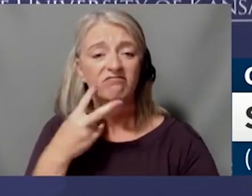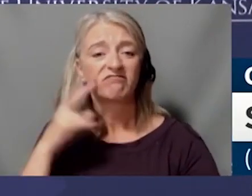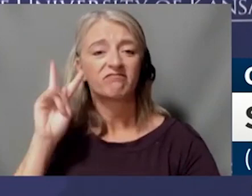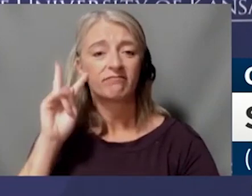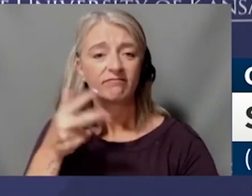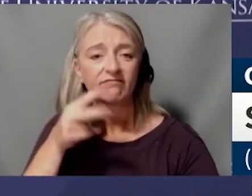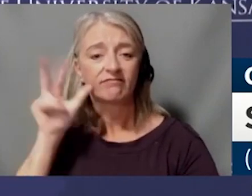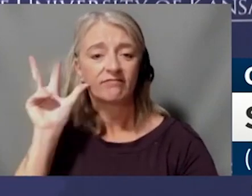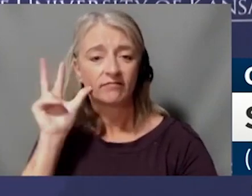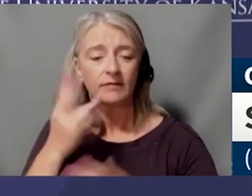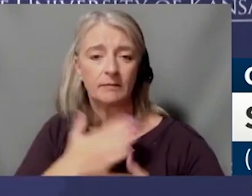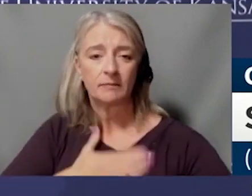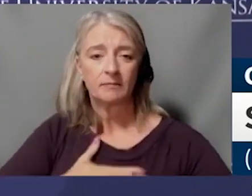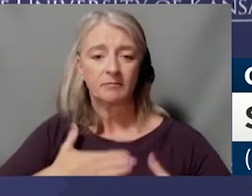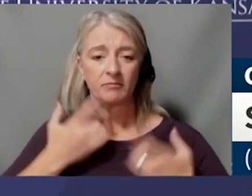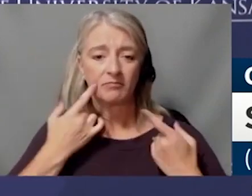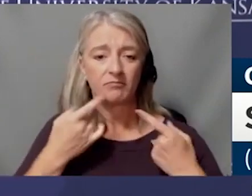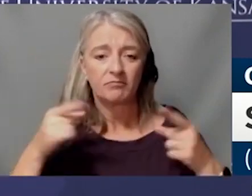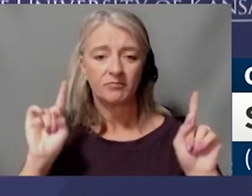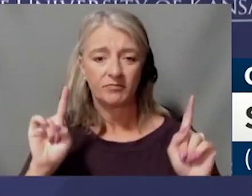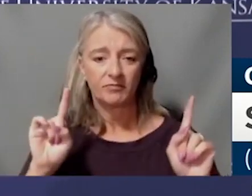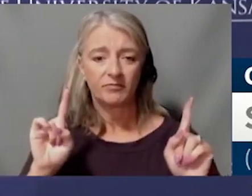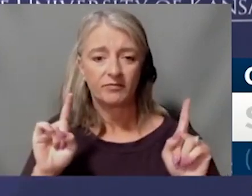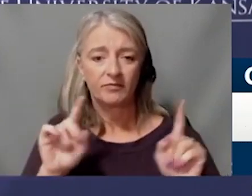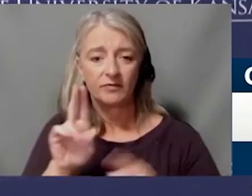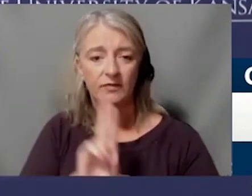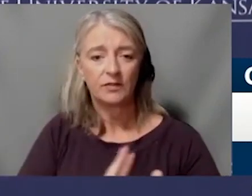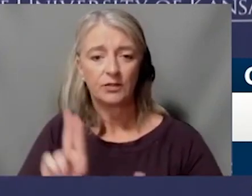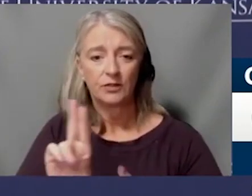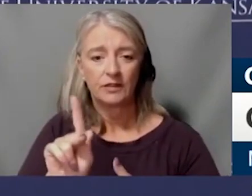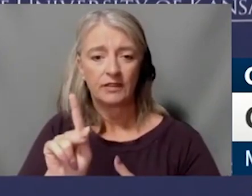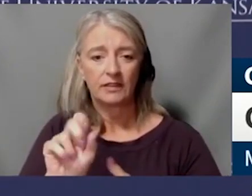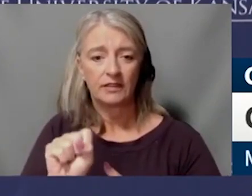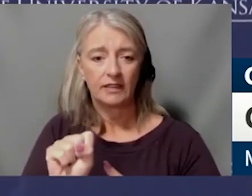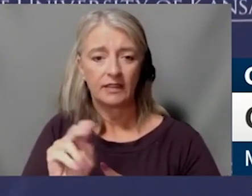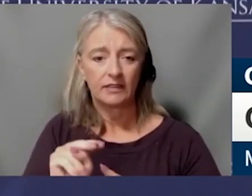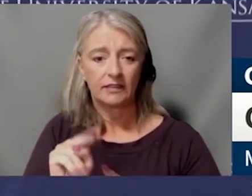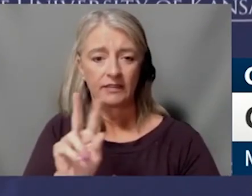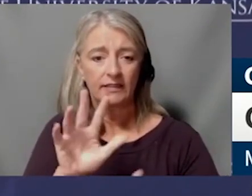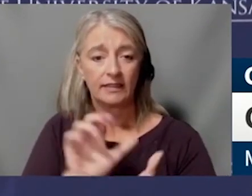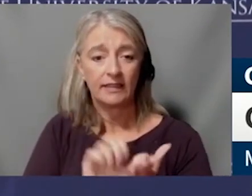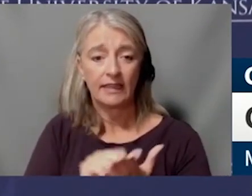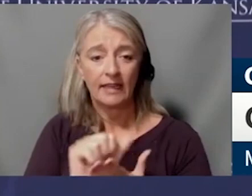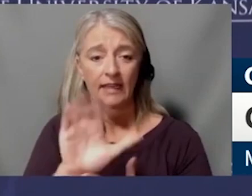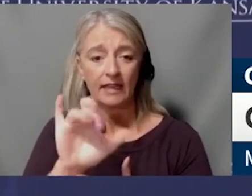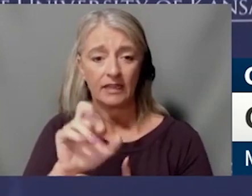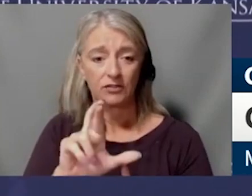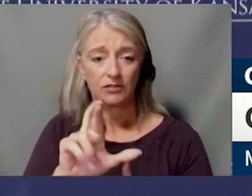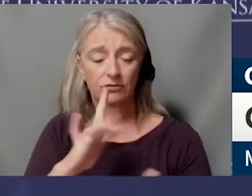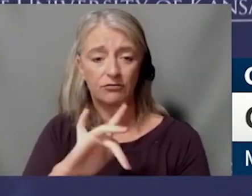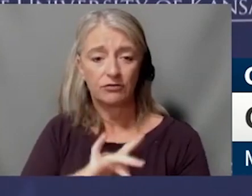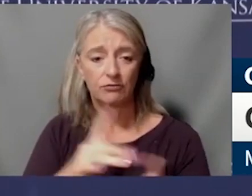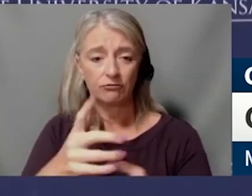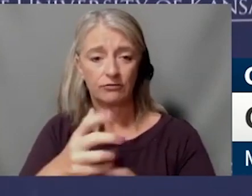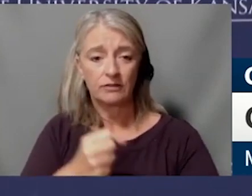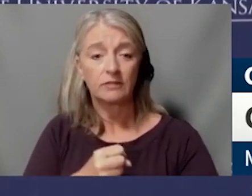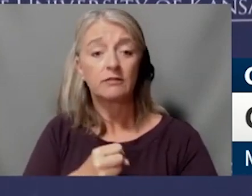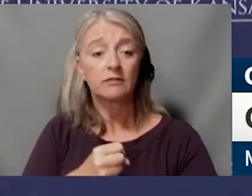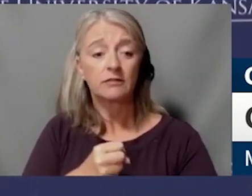announce the University of Kansas Cancer Center has received National Cancer